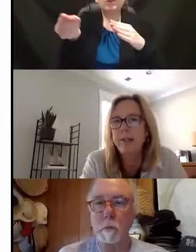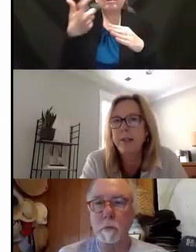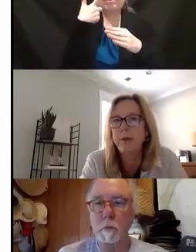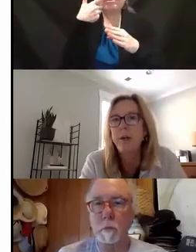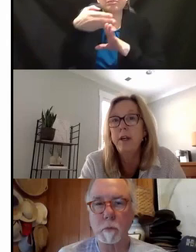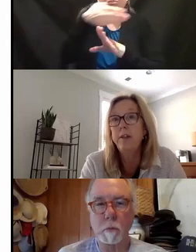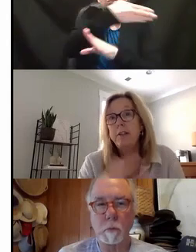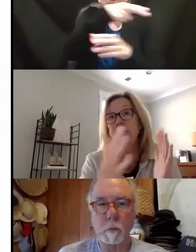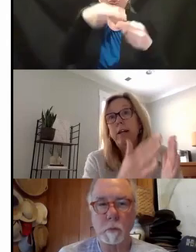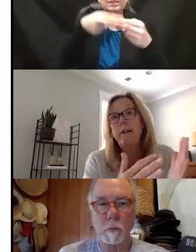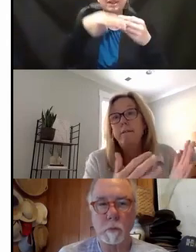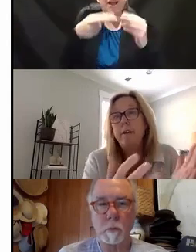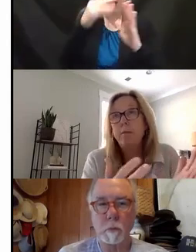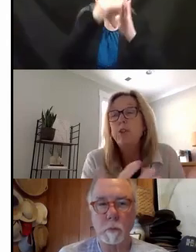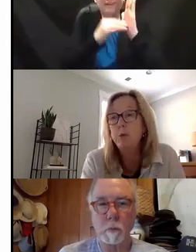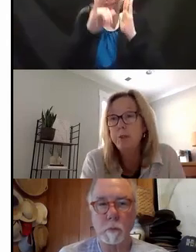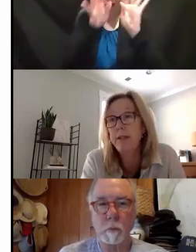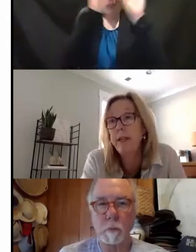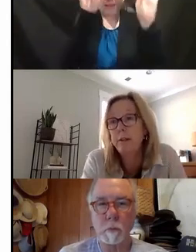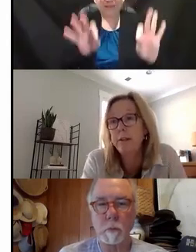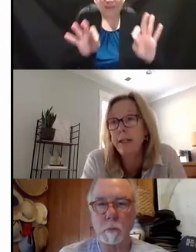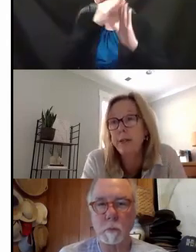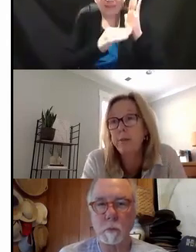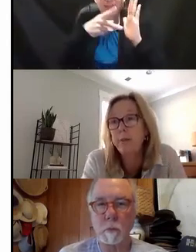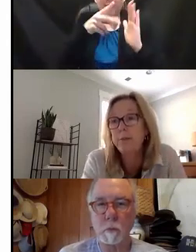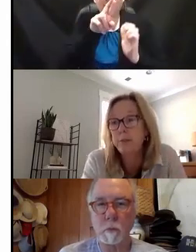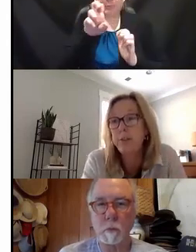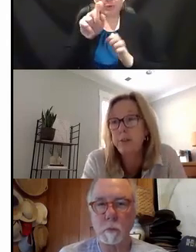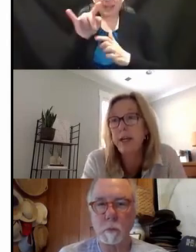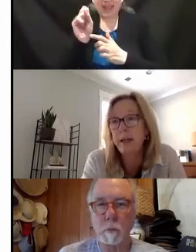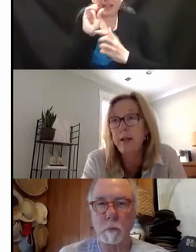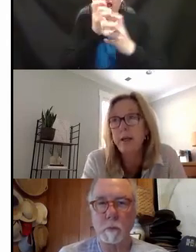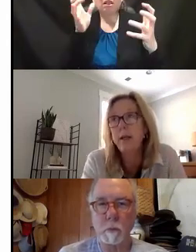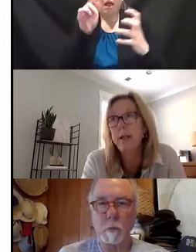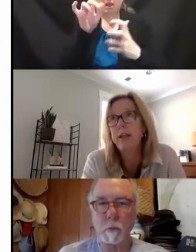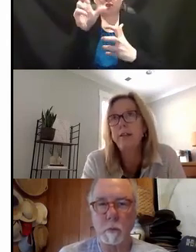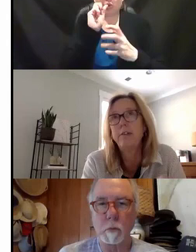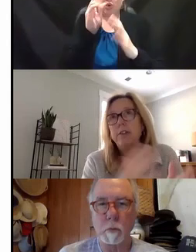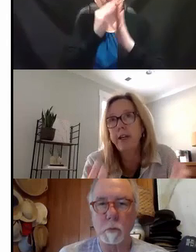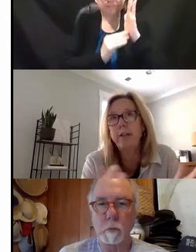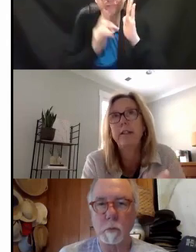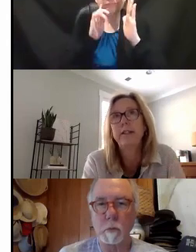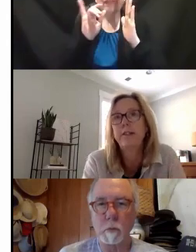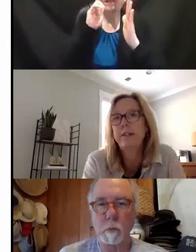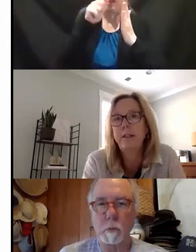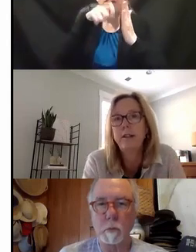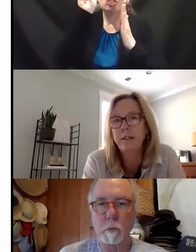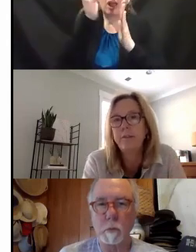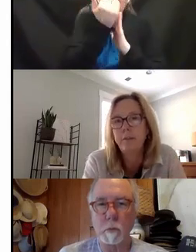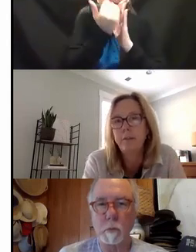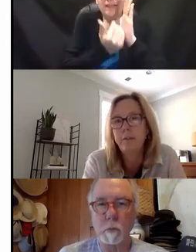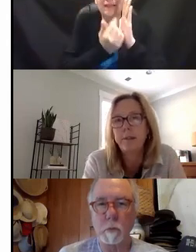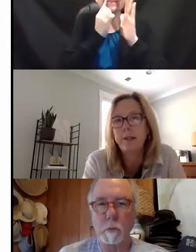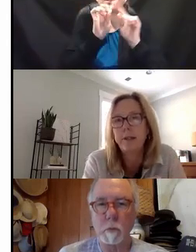slides ago, there's a lot of tools in there to help locals do that. Like there's a checklist and